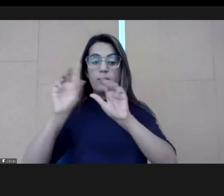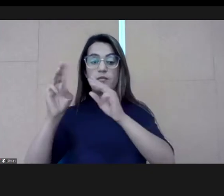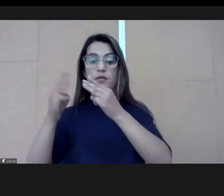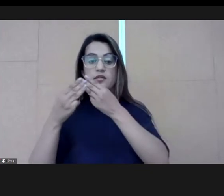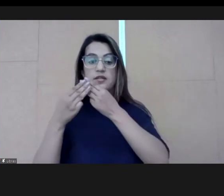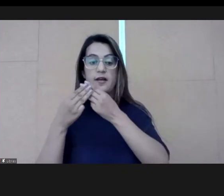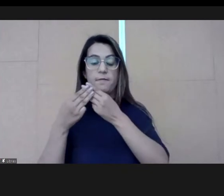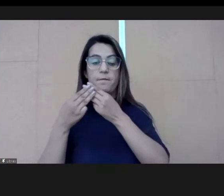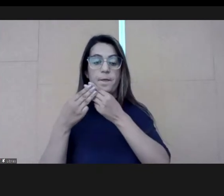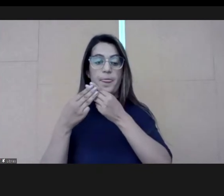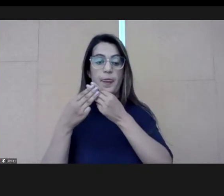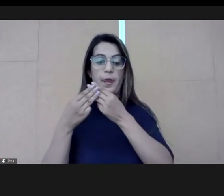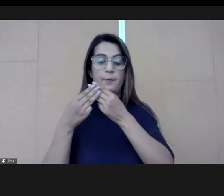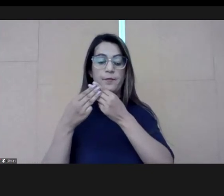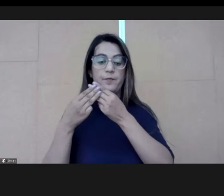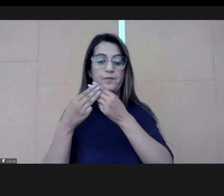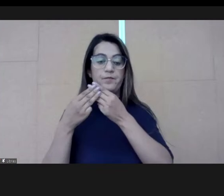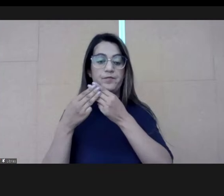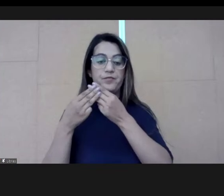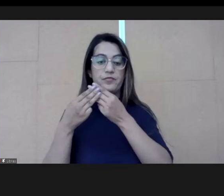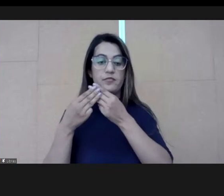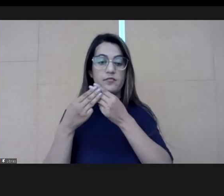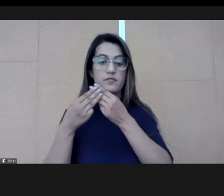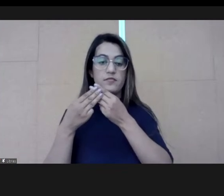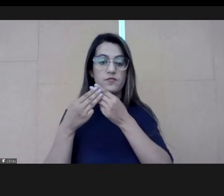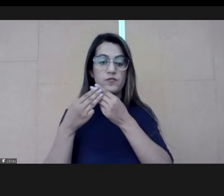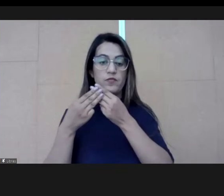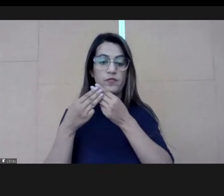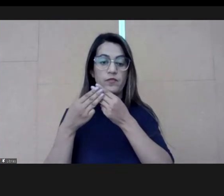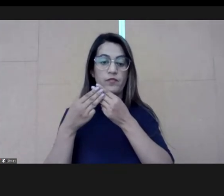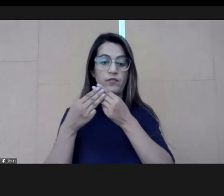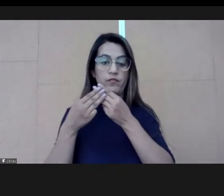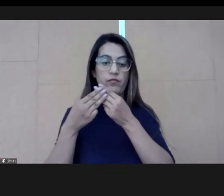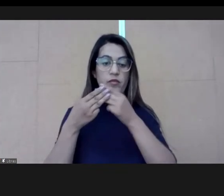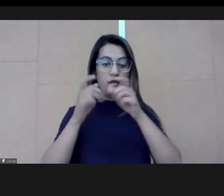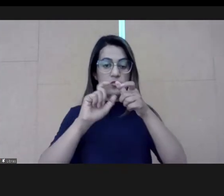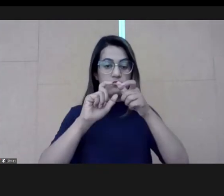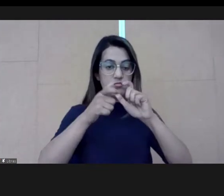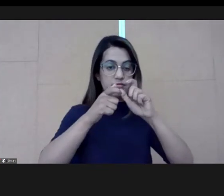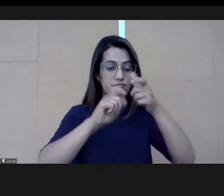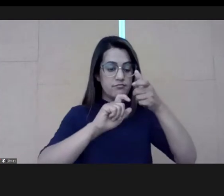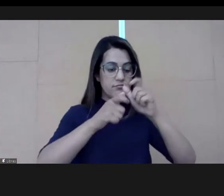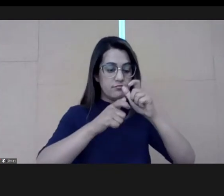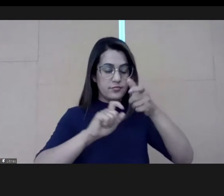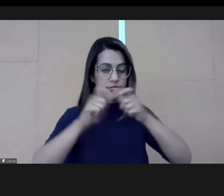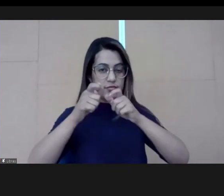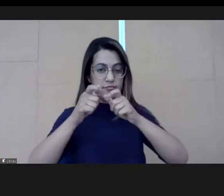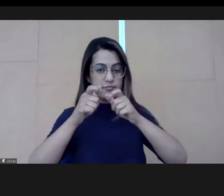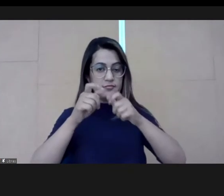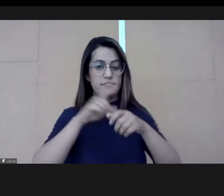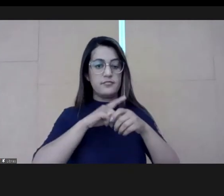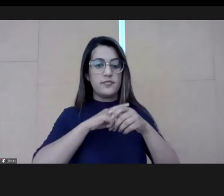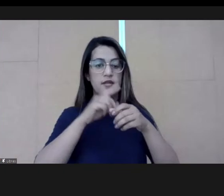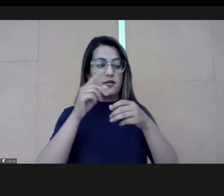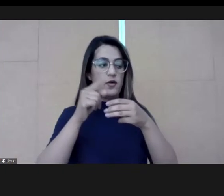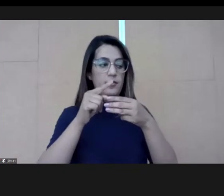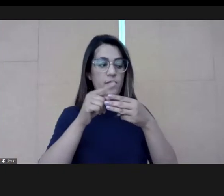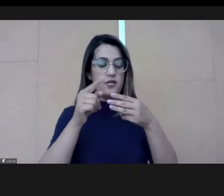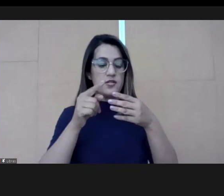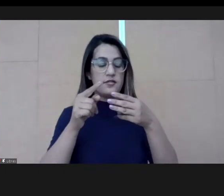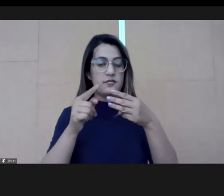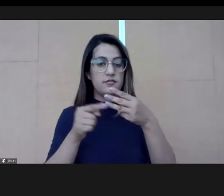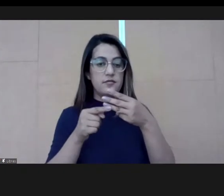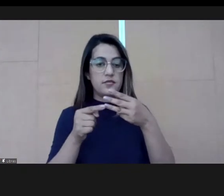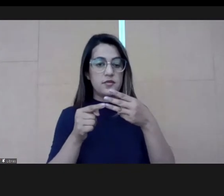I'm going to ask you to pass. Okay. Go to the next slide, please.